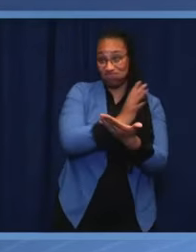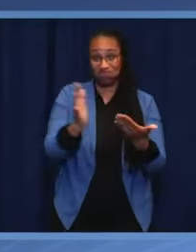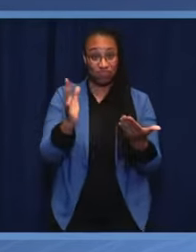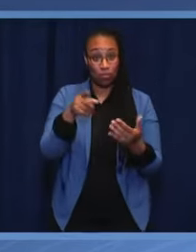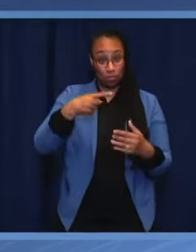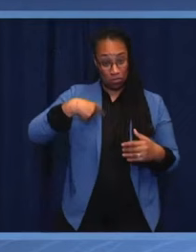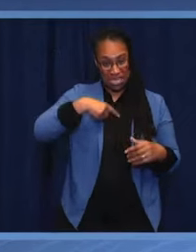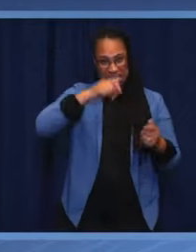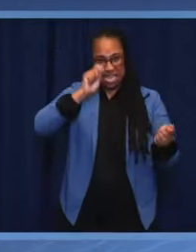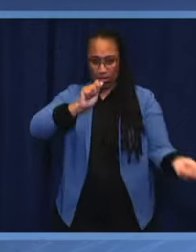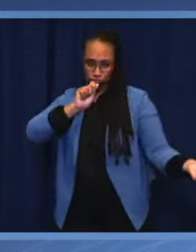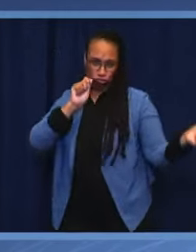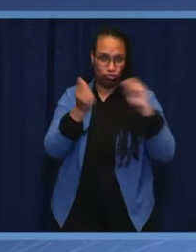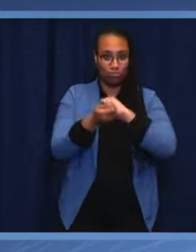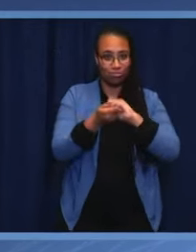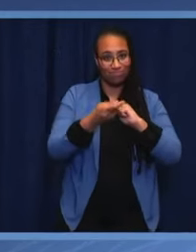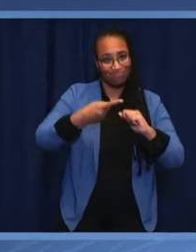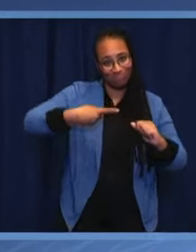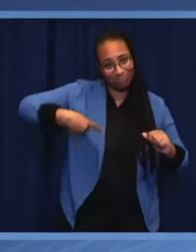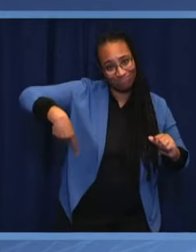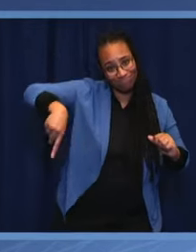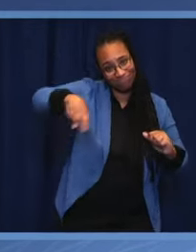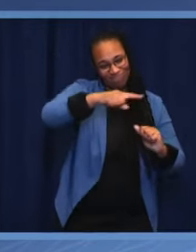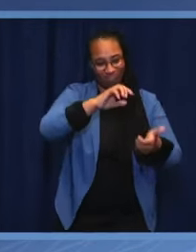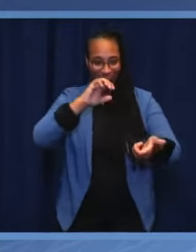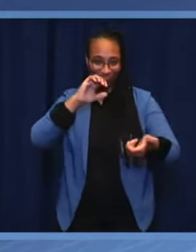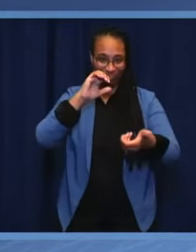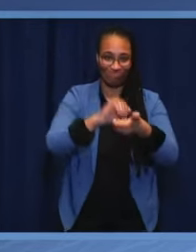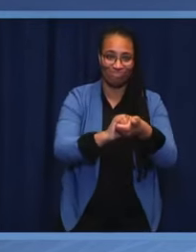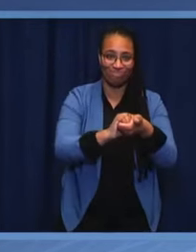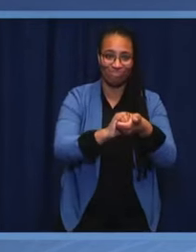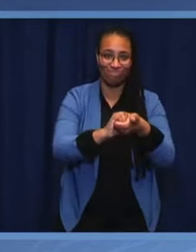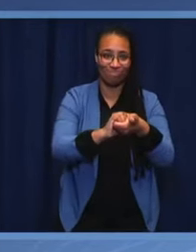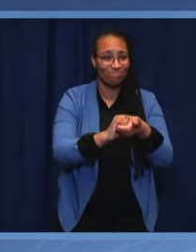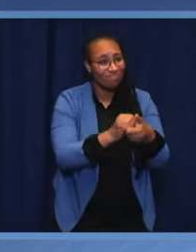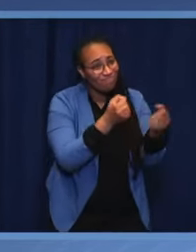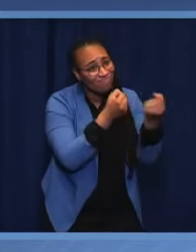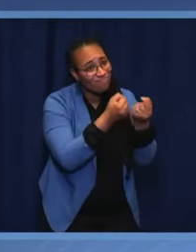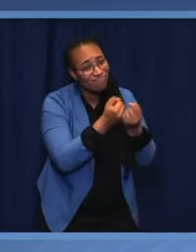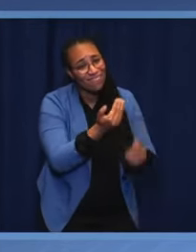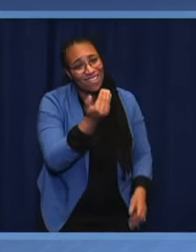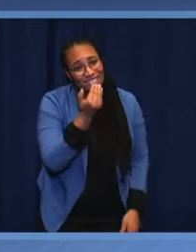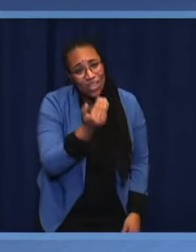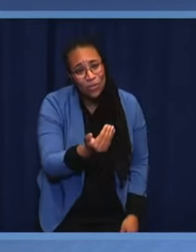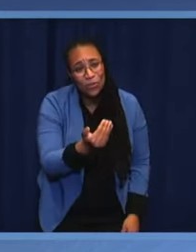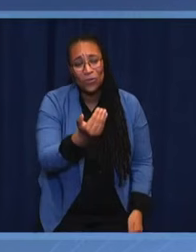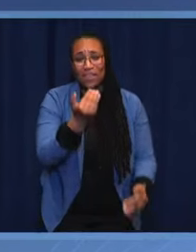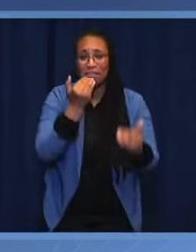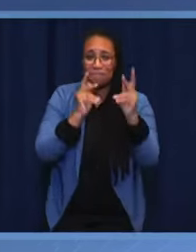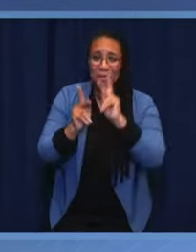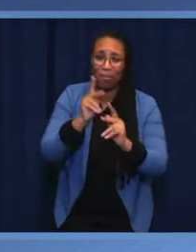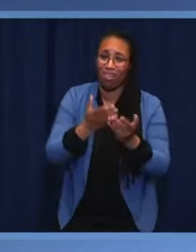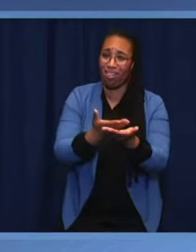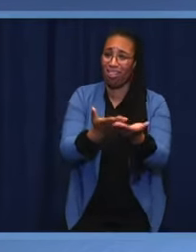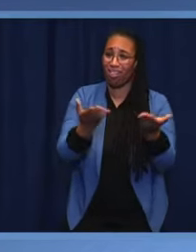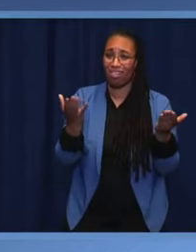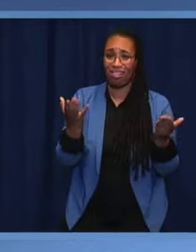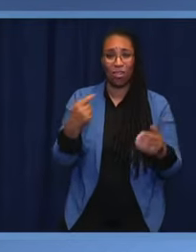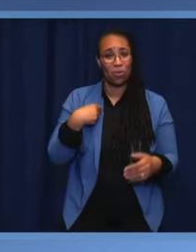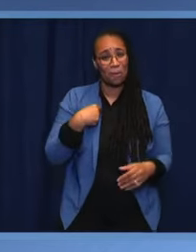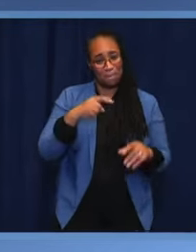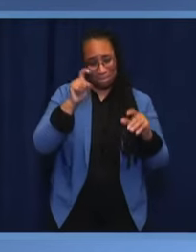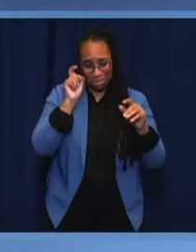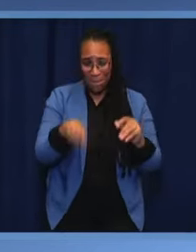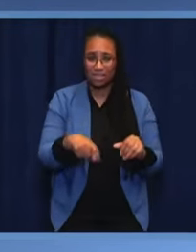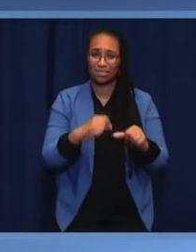dear colleagues. We have to support Ukraine against Russia's aggression. We have to ensure a sustainable development all